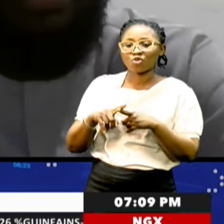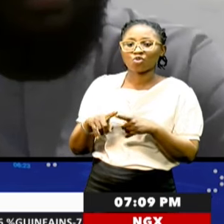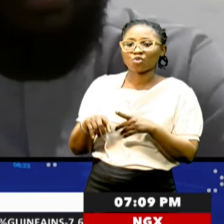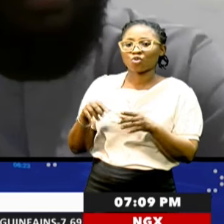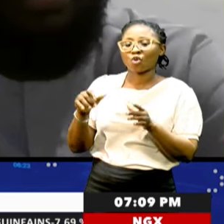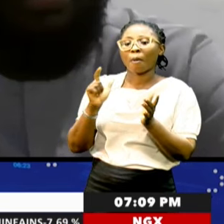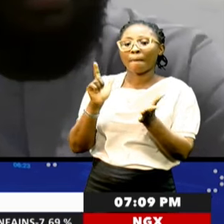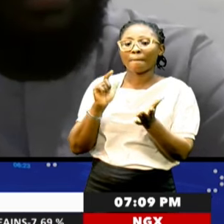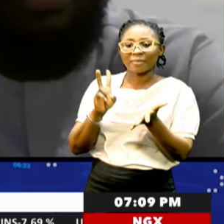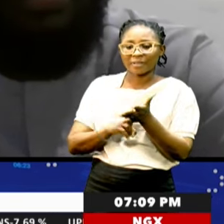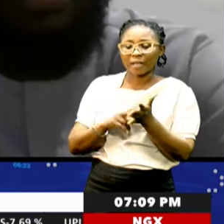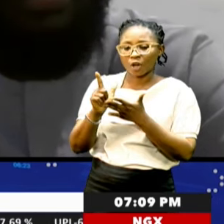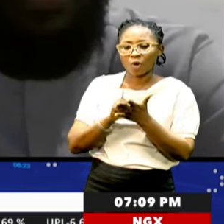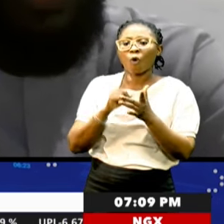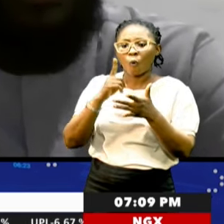democracy?